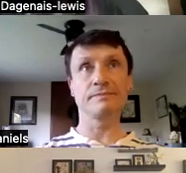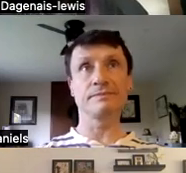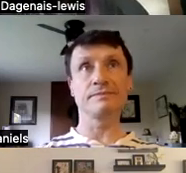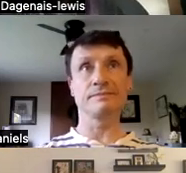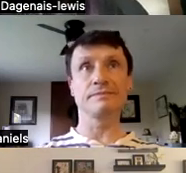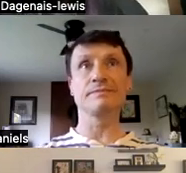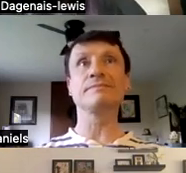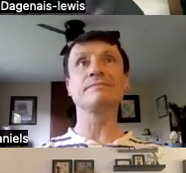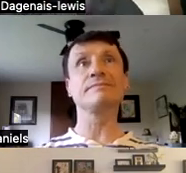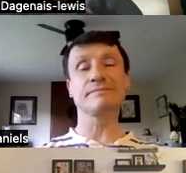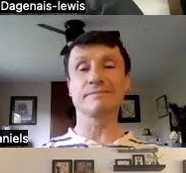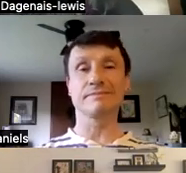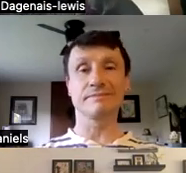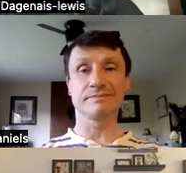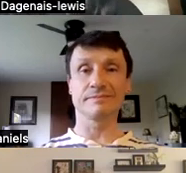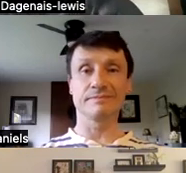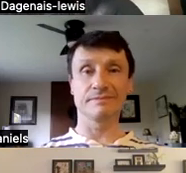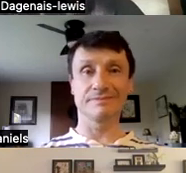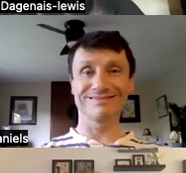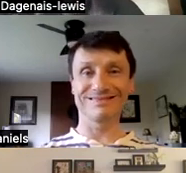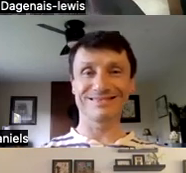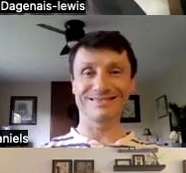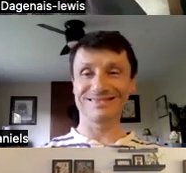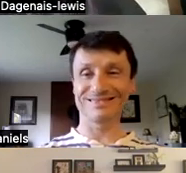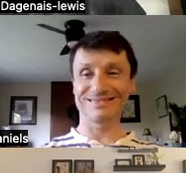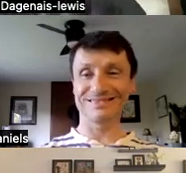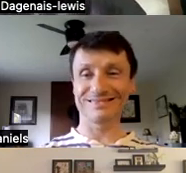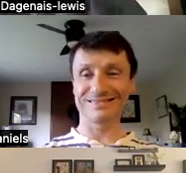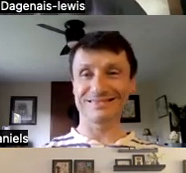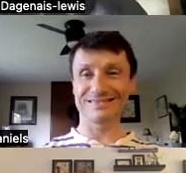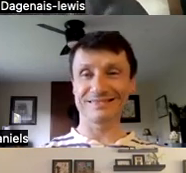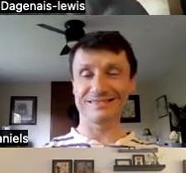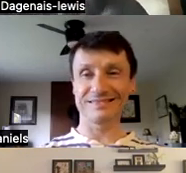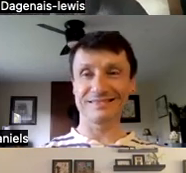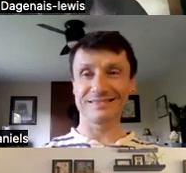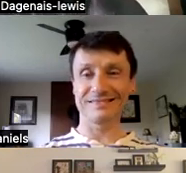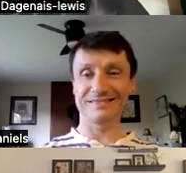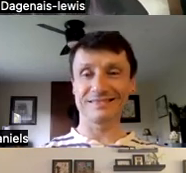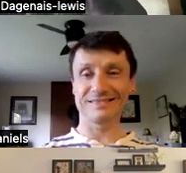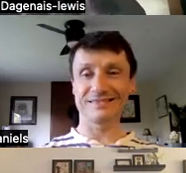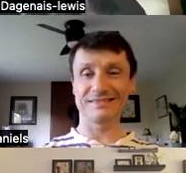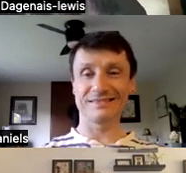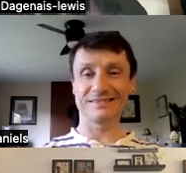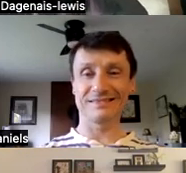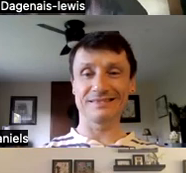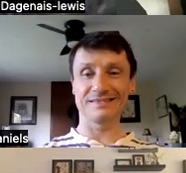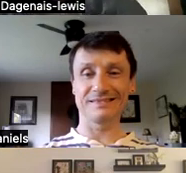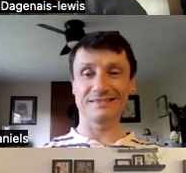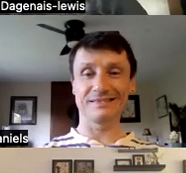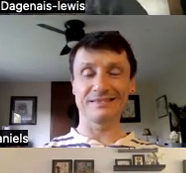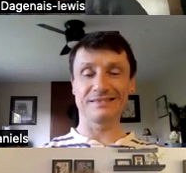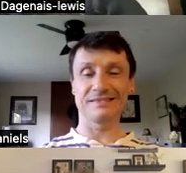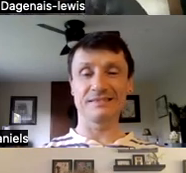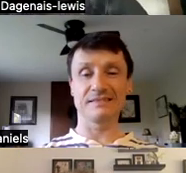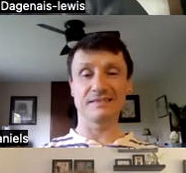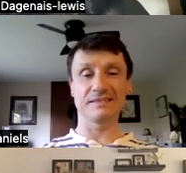.co. And fun fact, if you join now, you can actually get your first tweet for free. Centered near the bottom are two